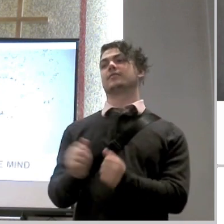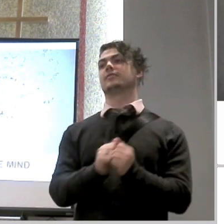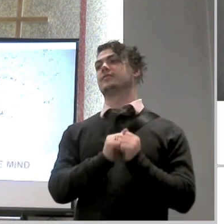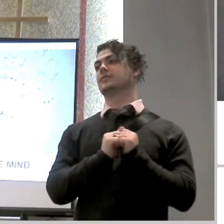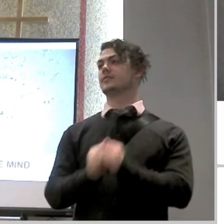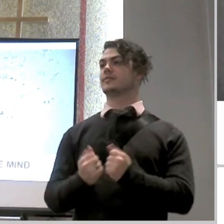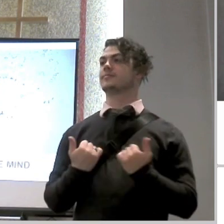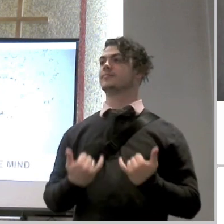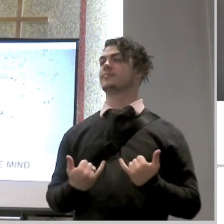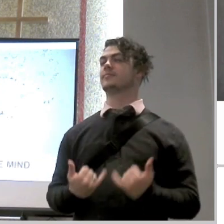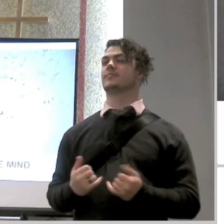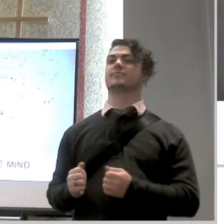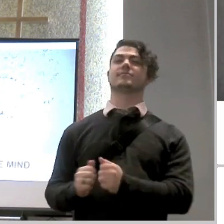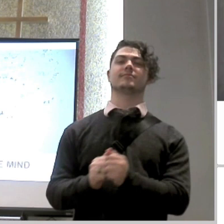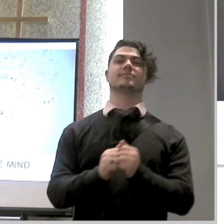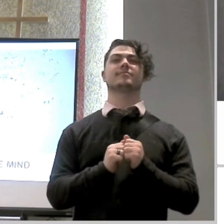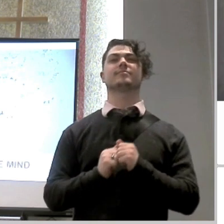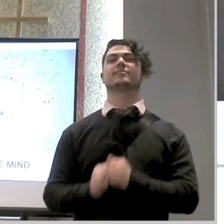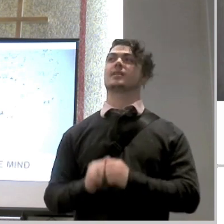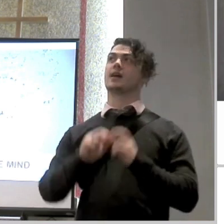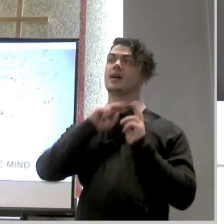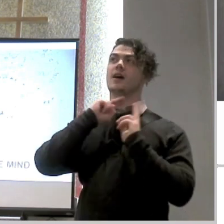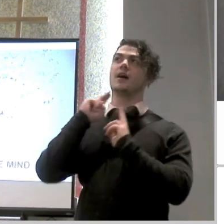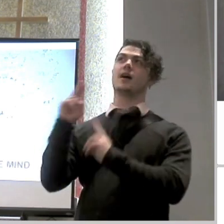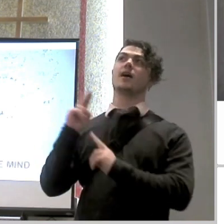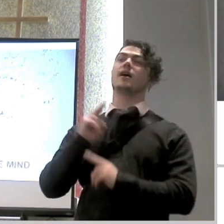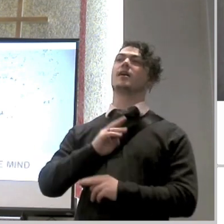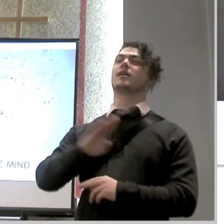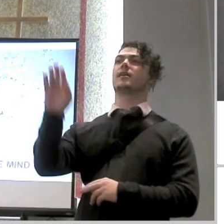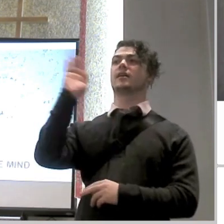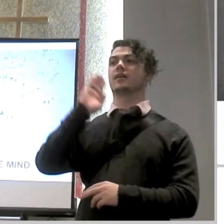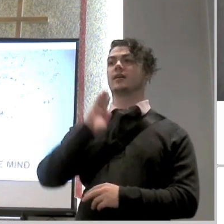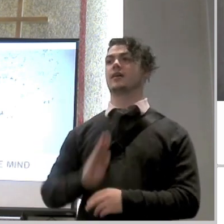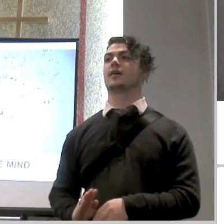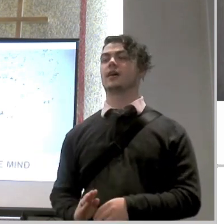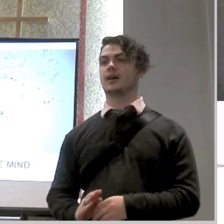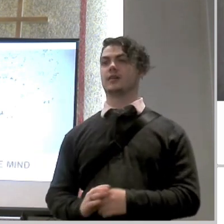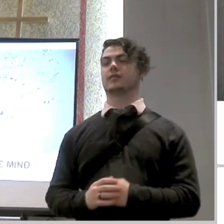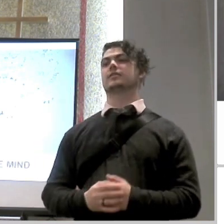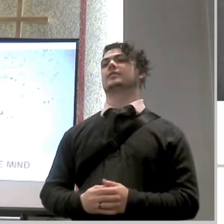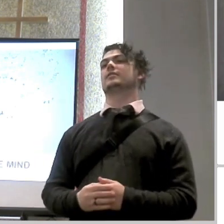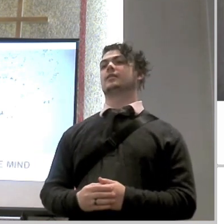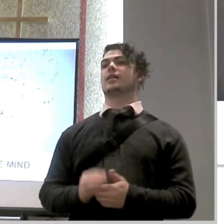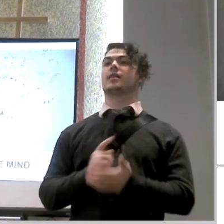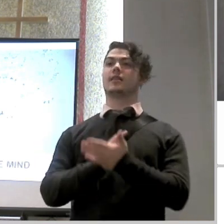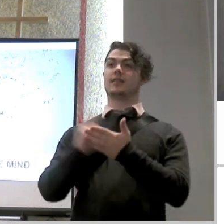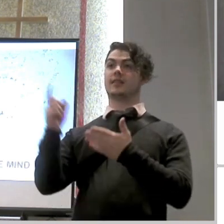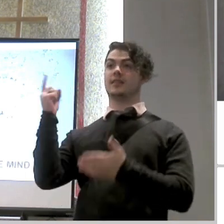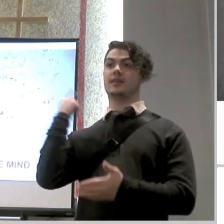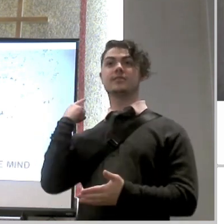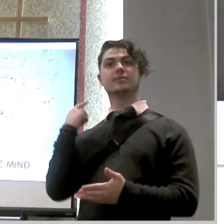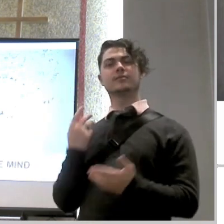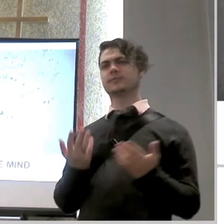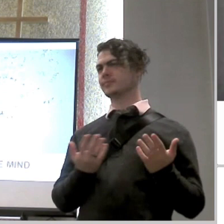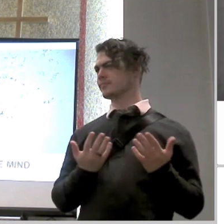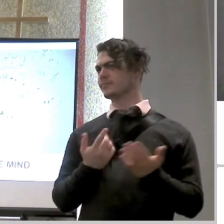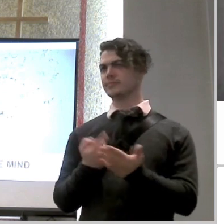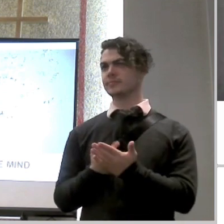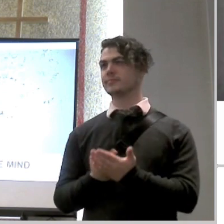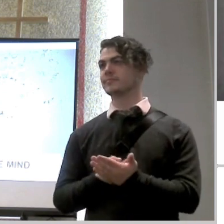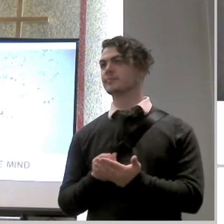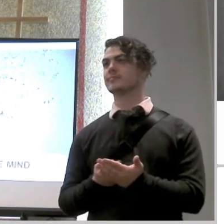as we gather to honor god this lord's day we know that last week we began our study